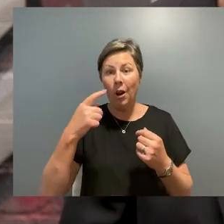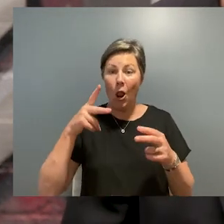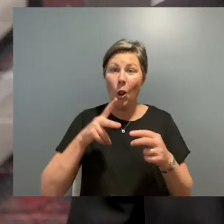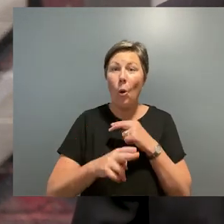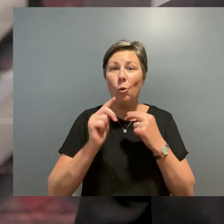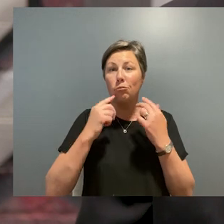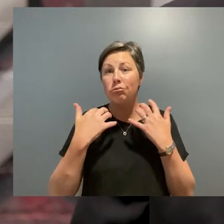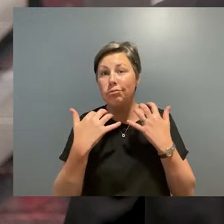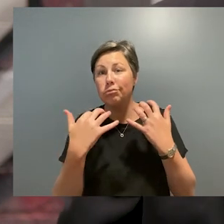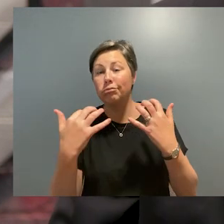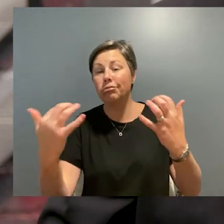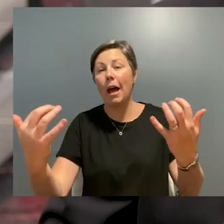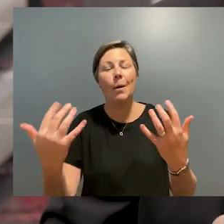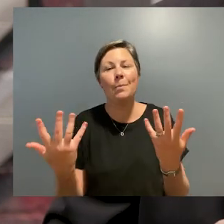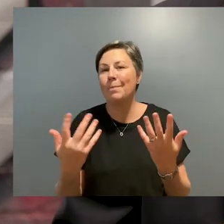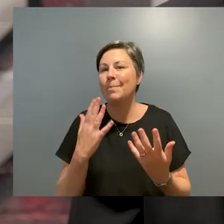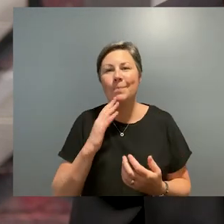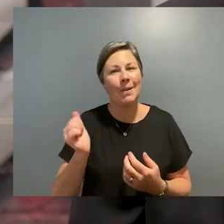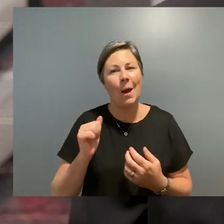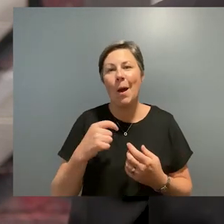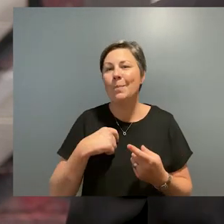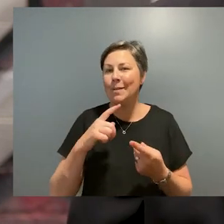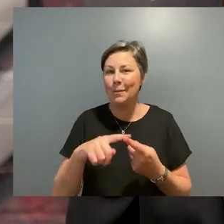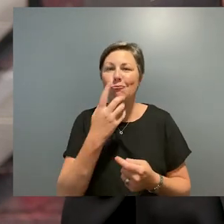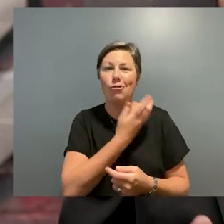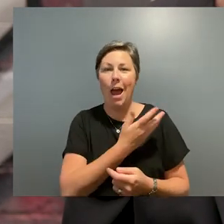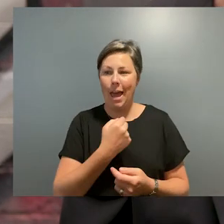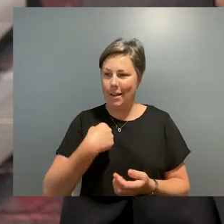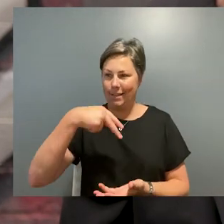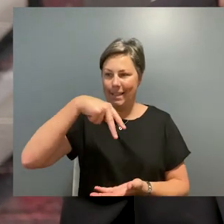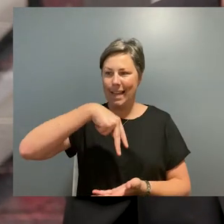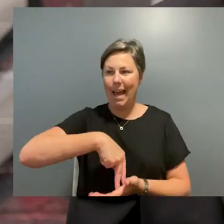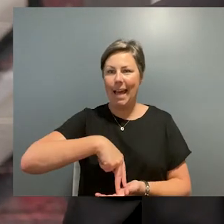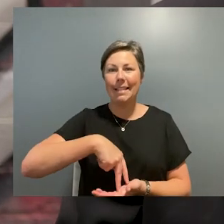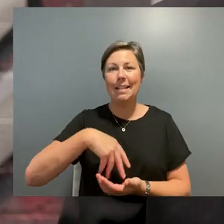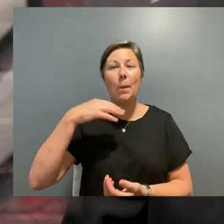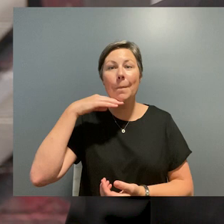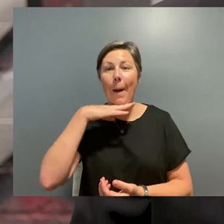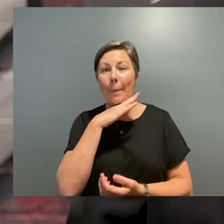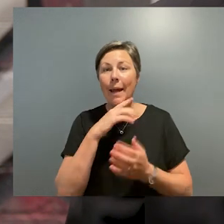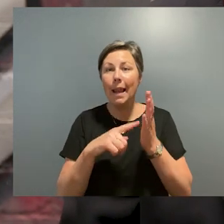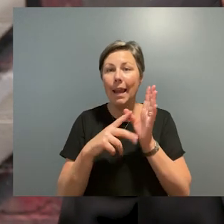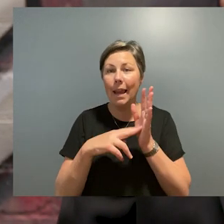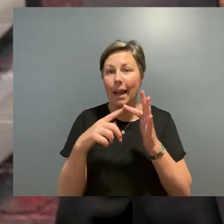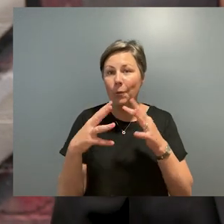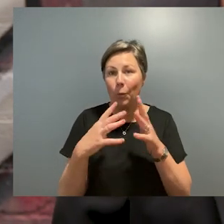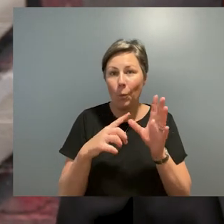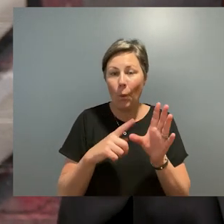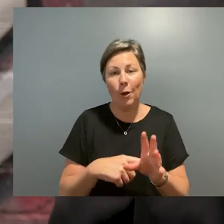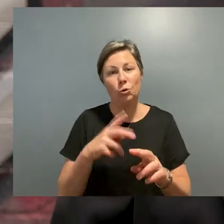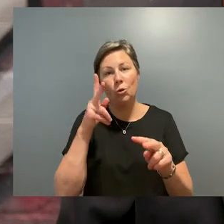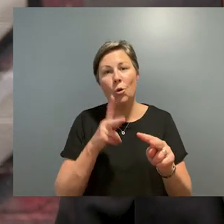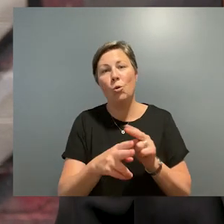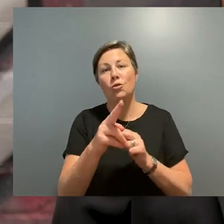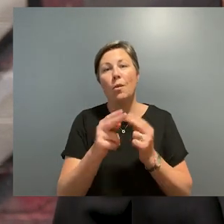for our very first festival it still makes me incredibly proud to be stood here in this rather bustling melbourne laneway to